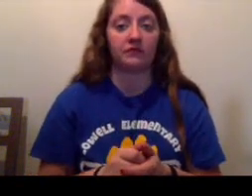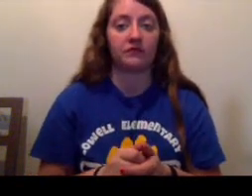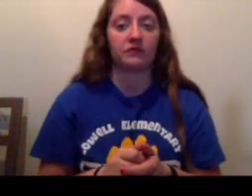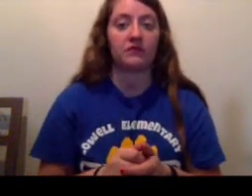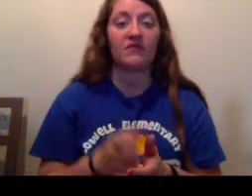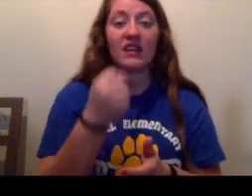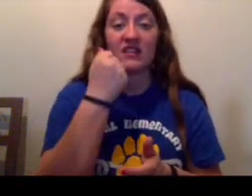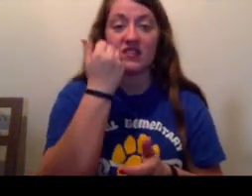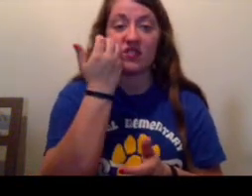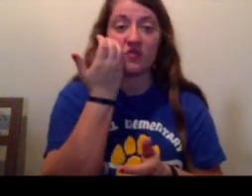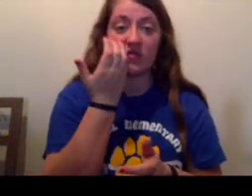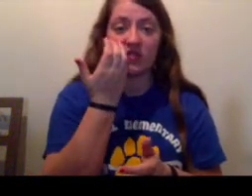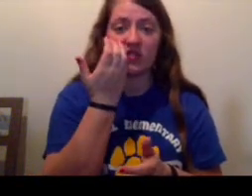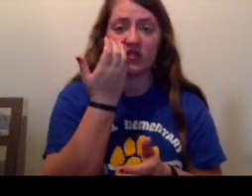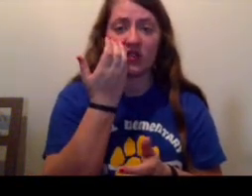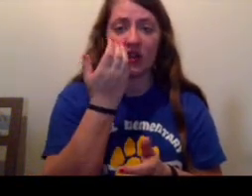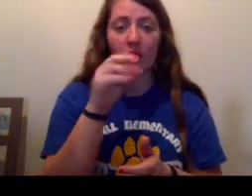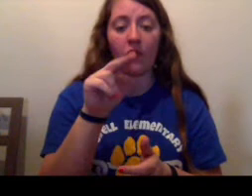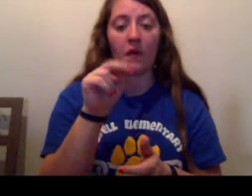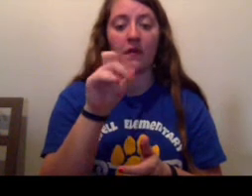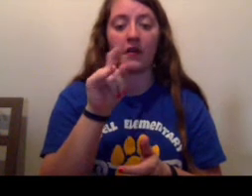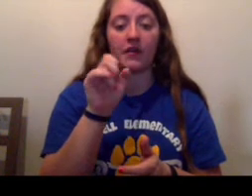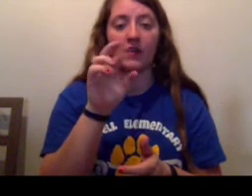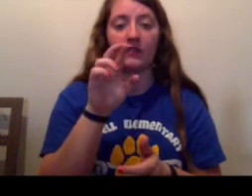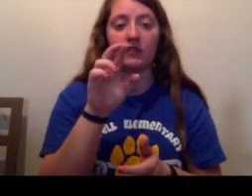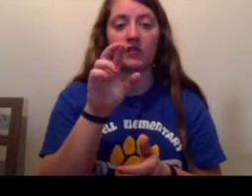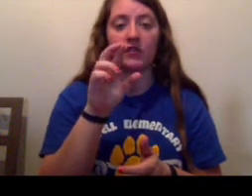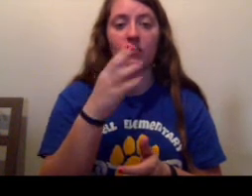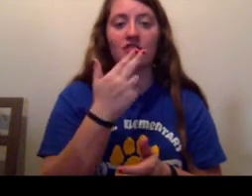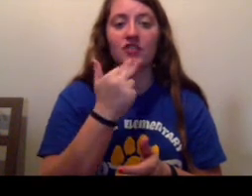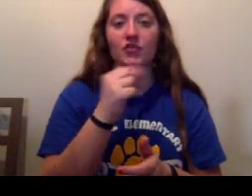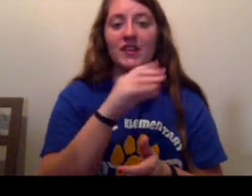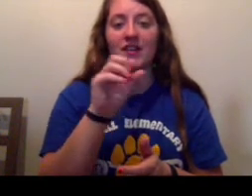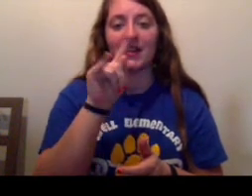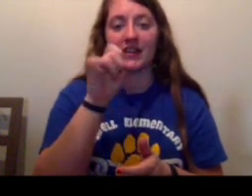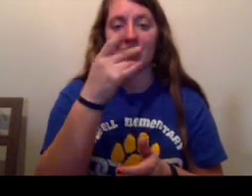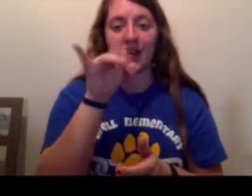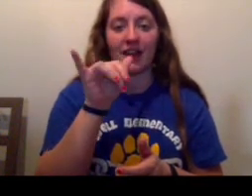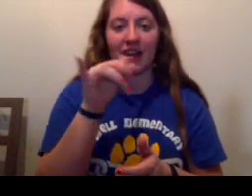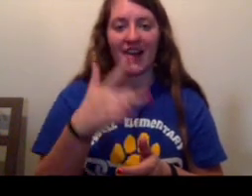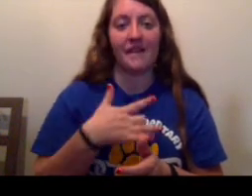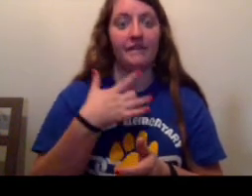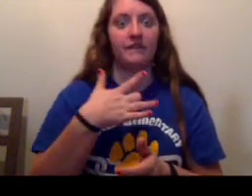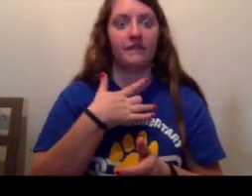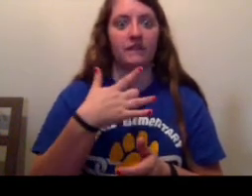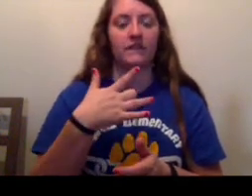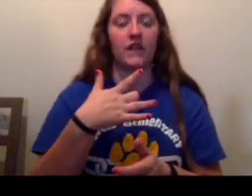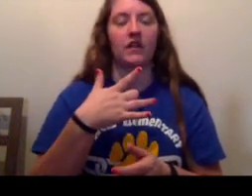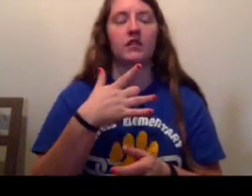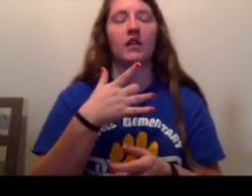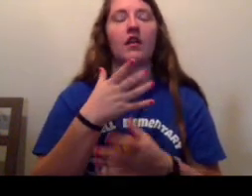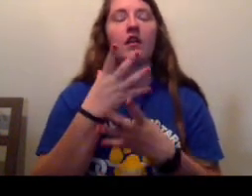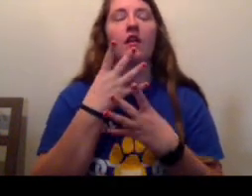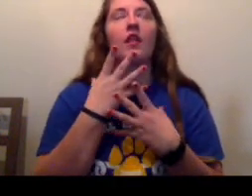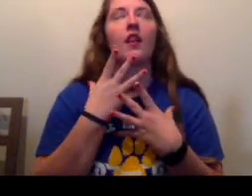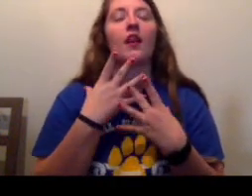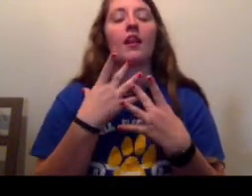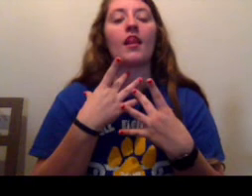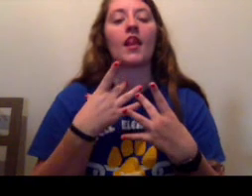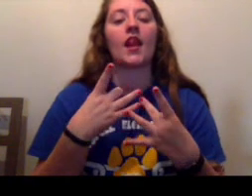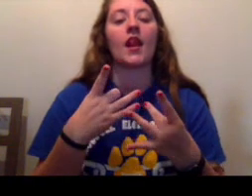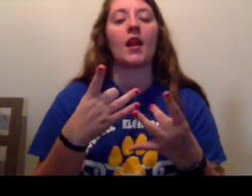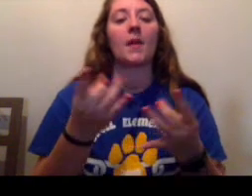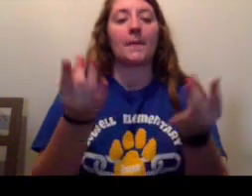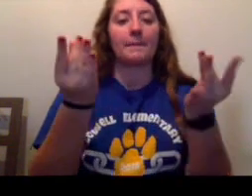a warm, bubbly, mushy nectar, sweet and tangy. It felt like heaven as it flowed over his dry mouth and